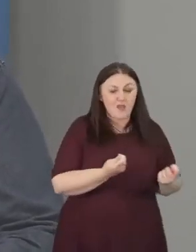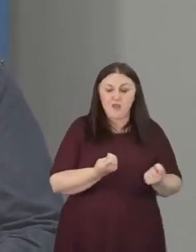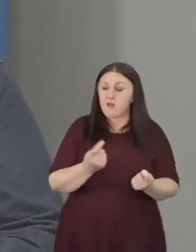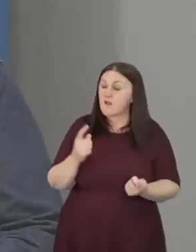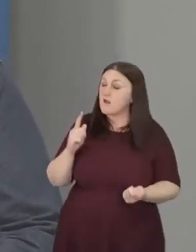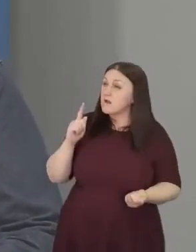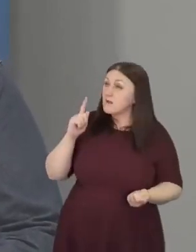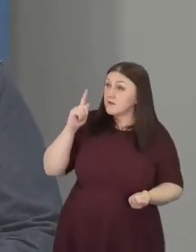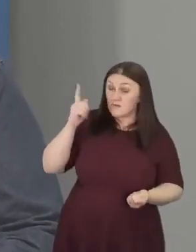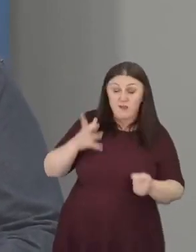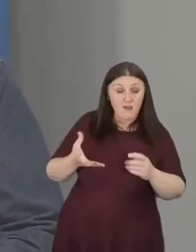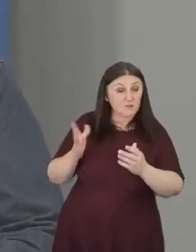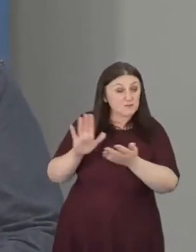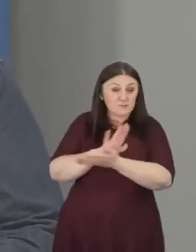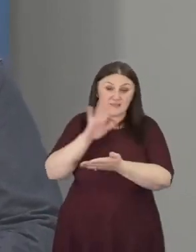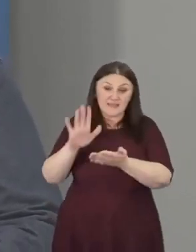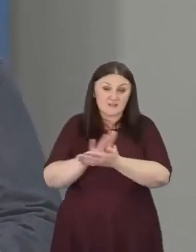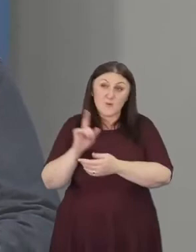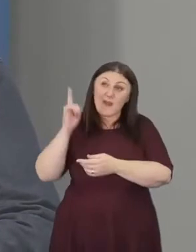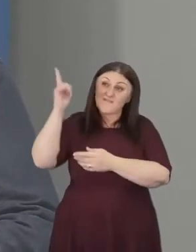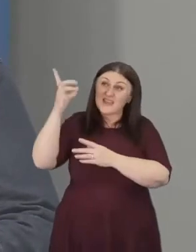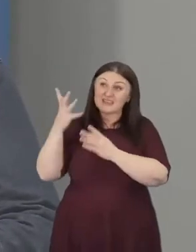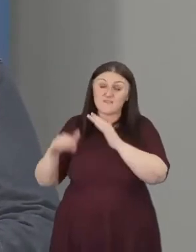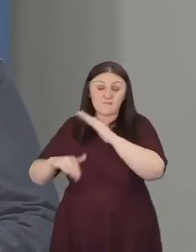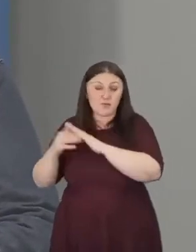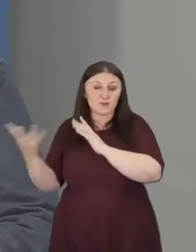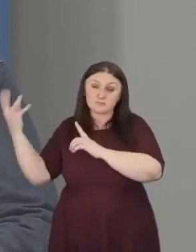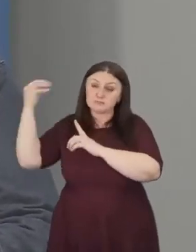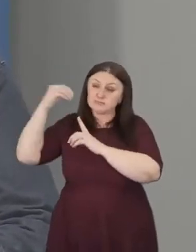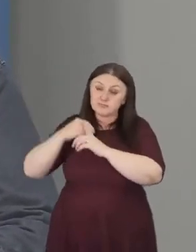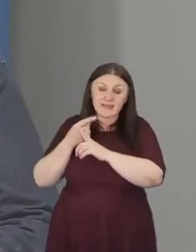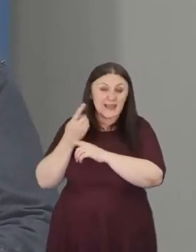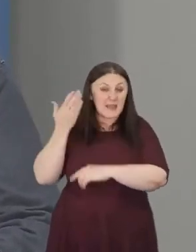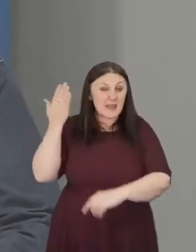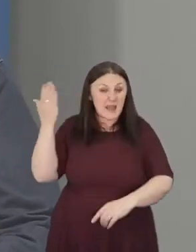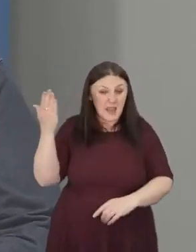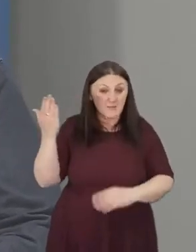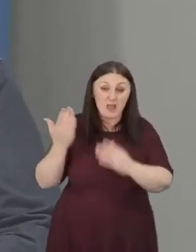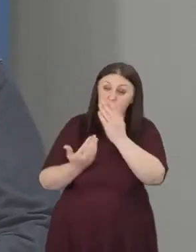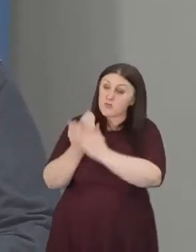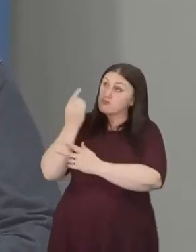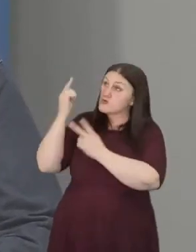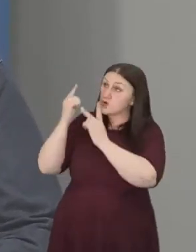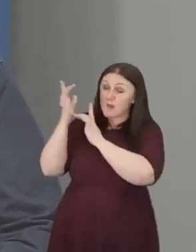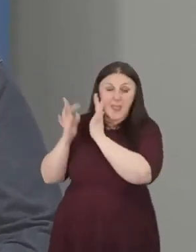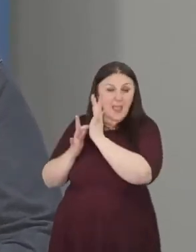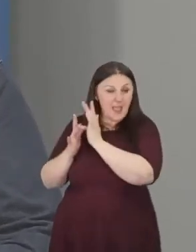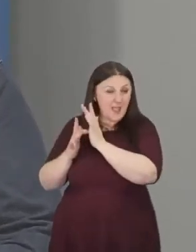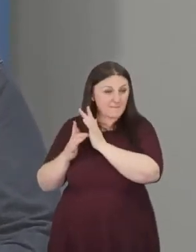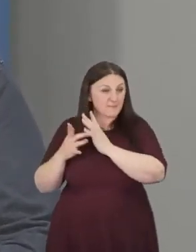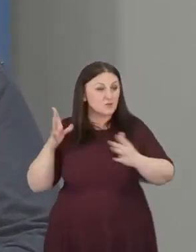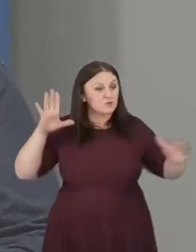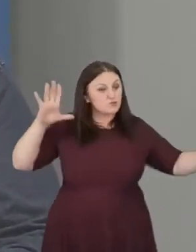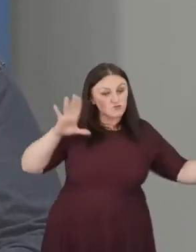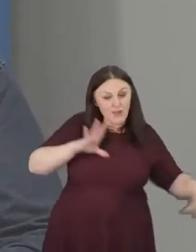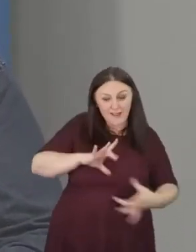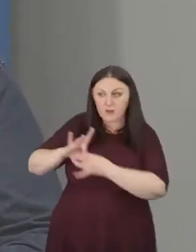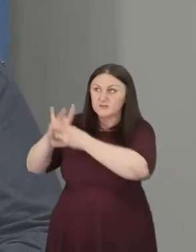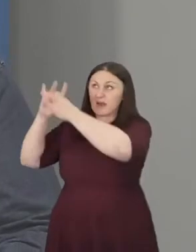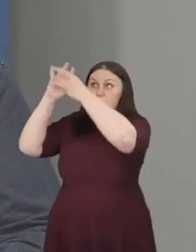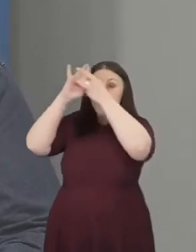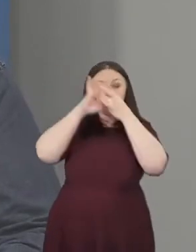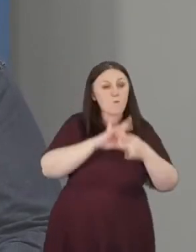fullness dwell in him and through him to reconcile to himself all things, whether things on earth or things in heaven,